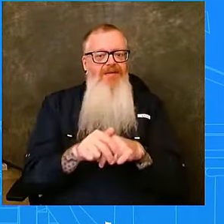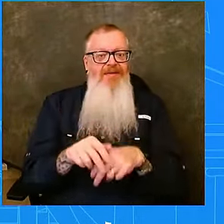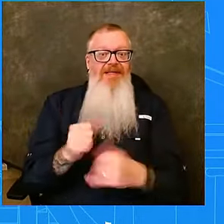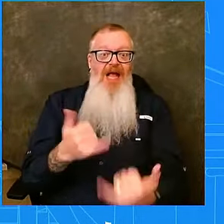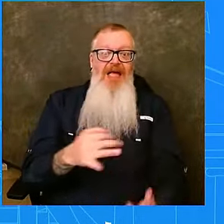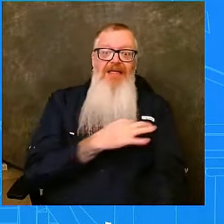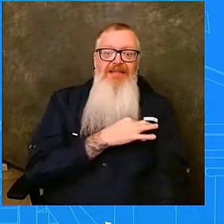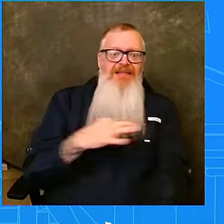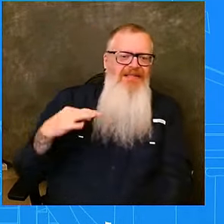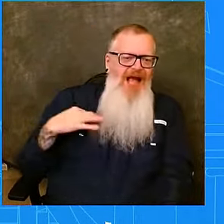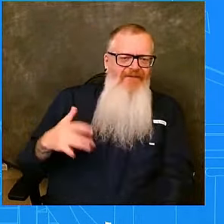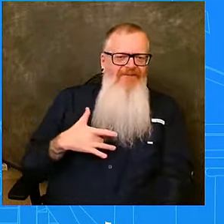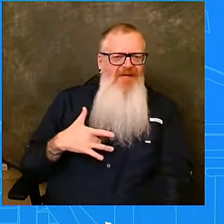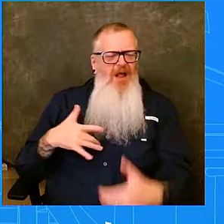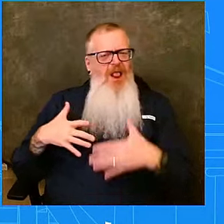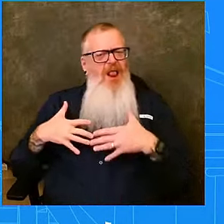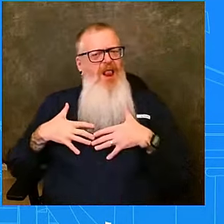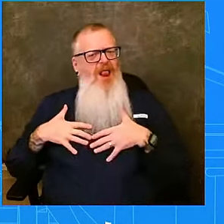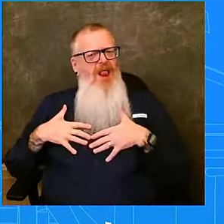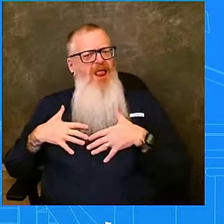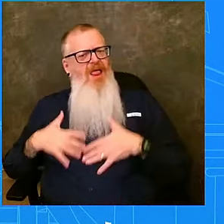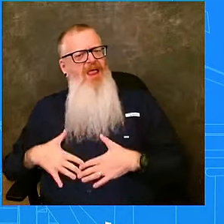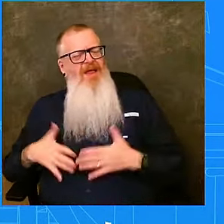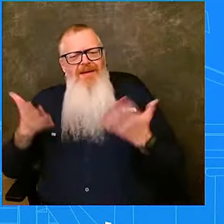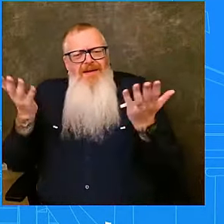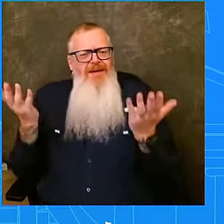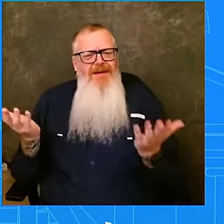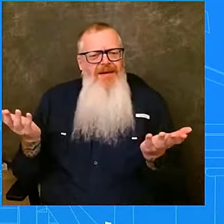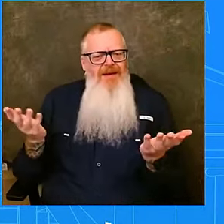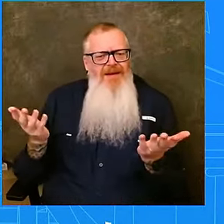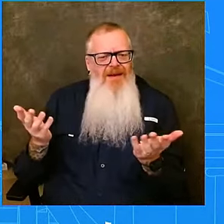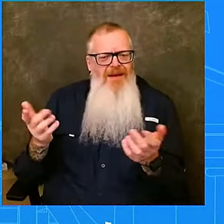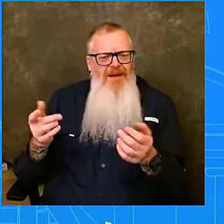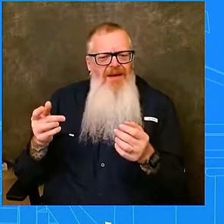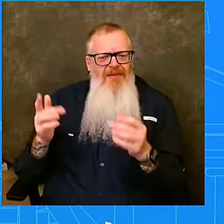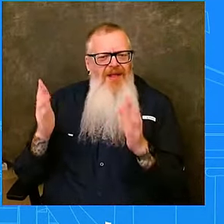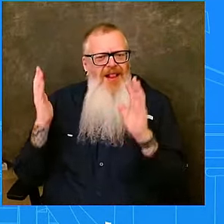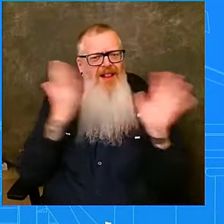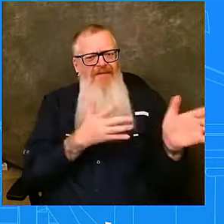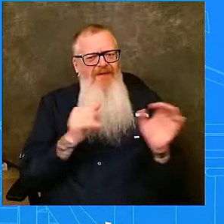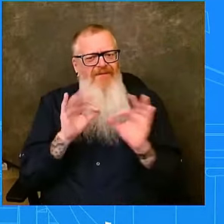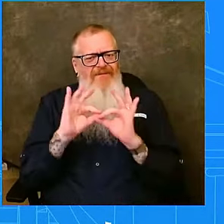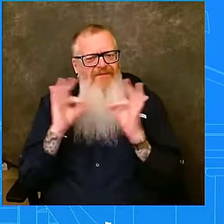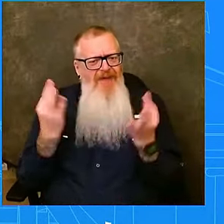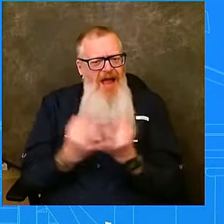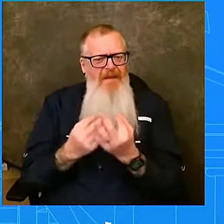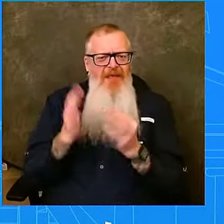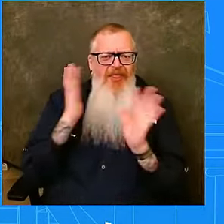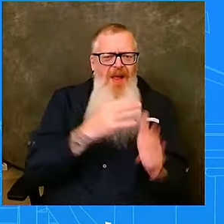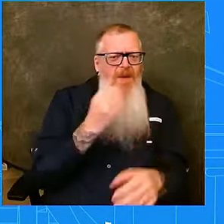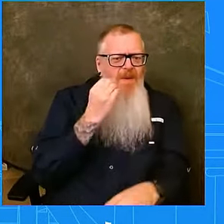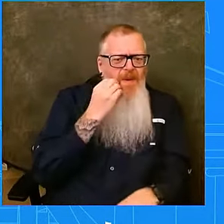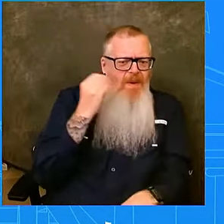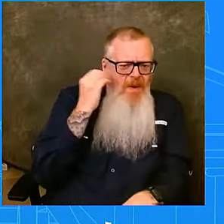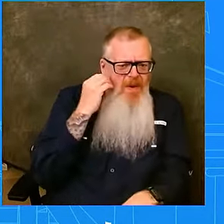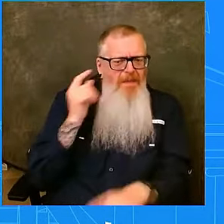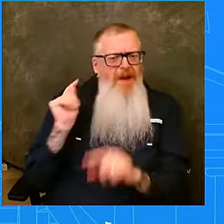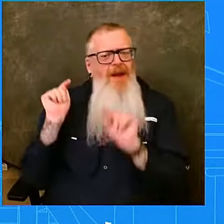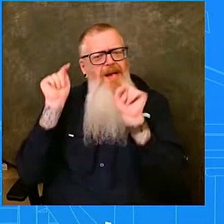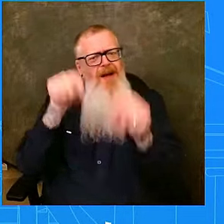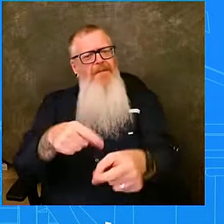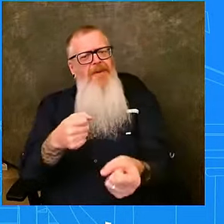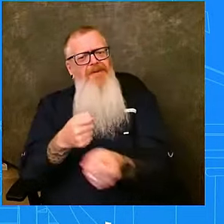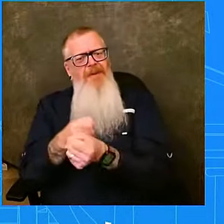they have left their families and their homes to come here and support people in need. But they're focused. They